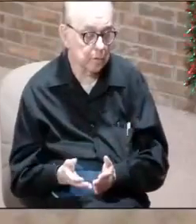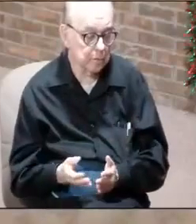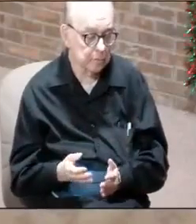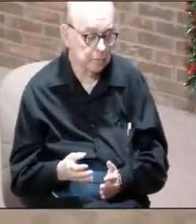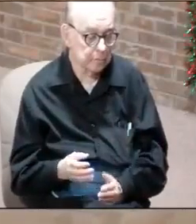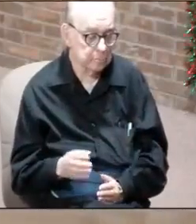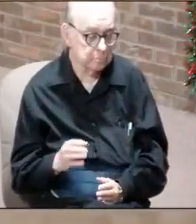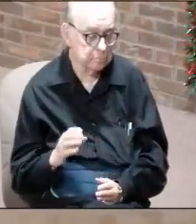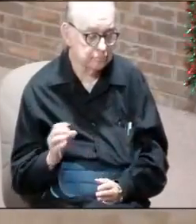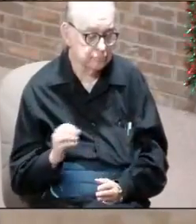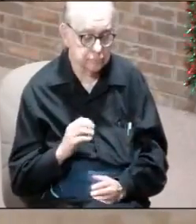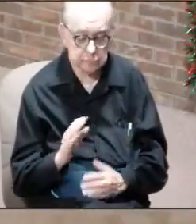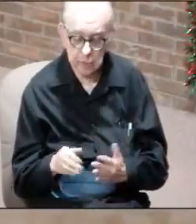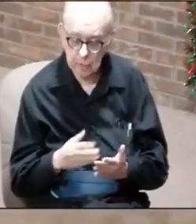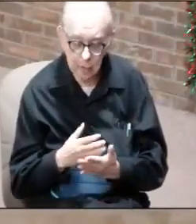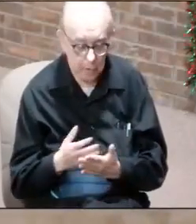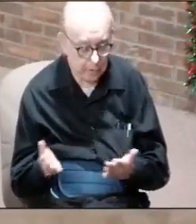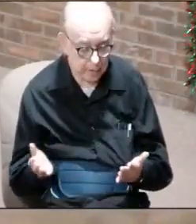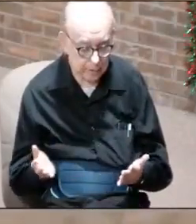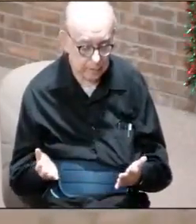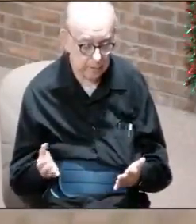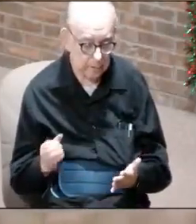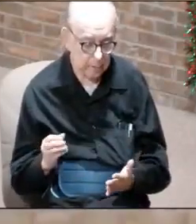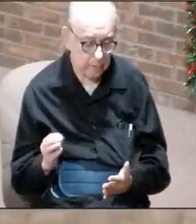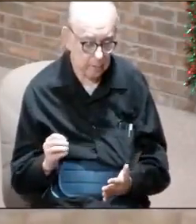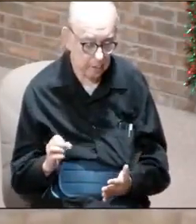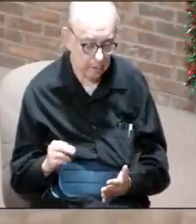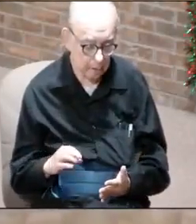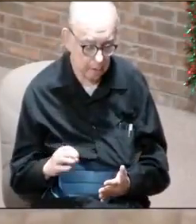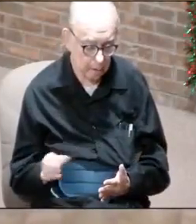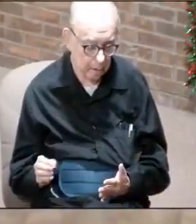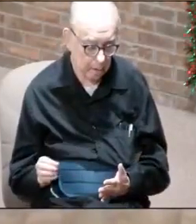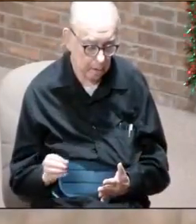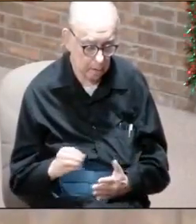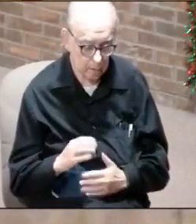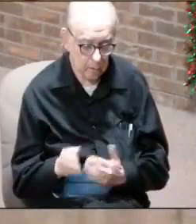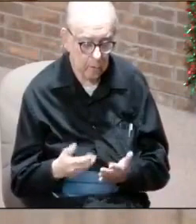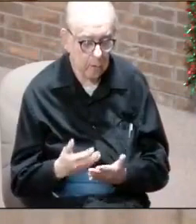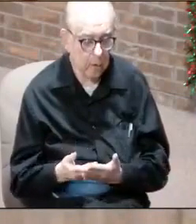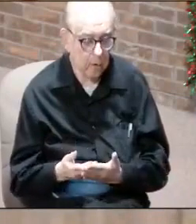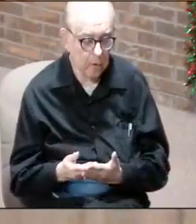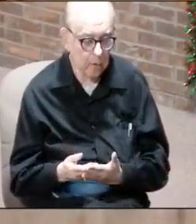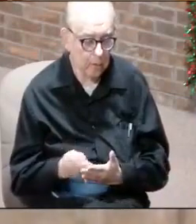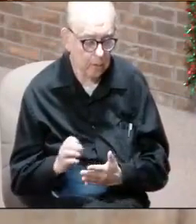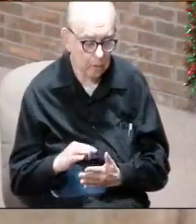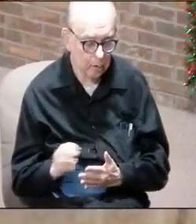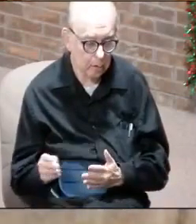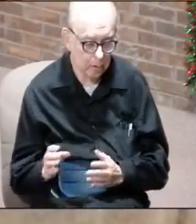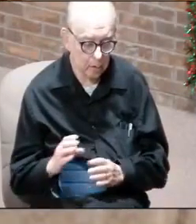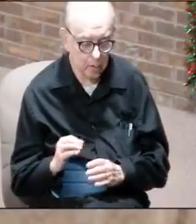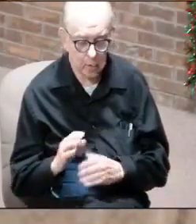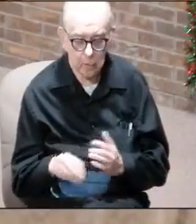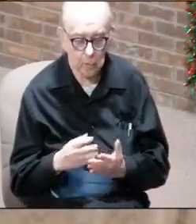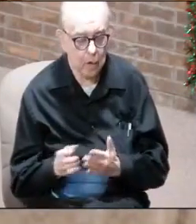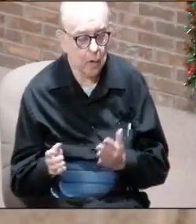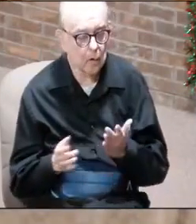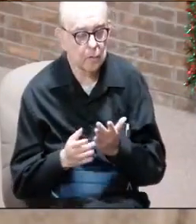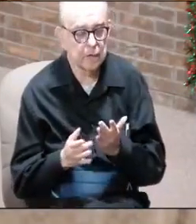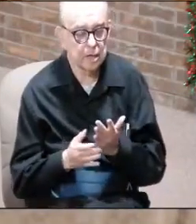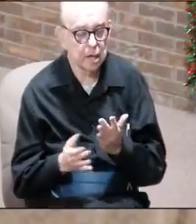We will own all commerce. We will own all banks. We will own all technology. technology.